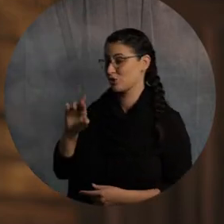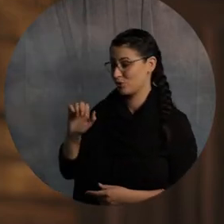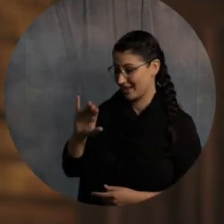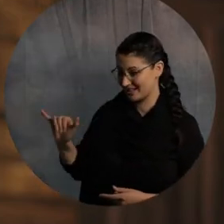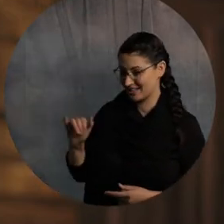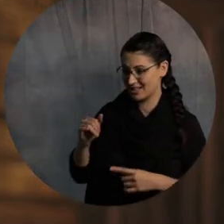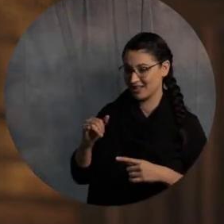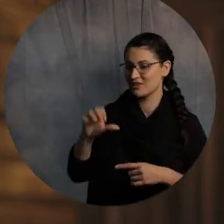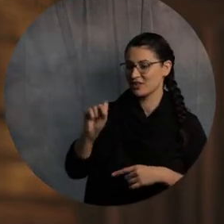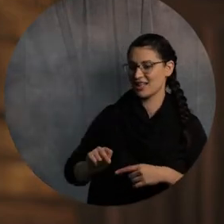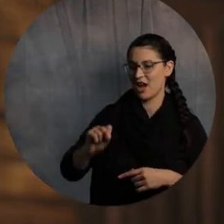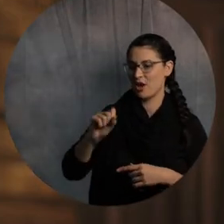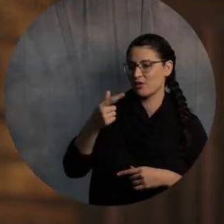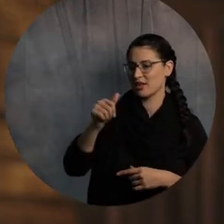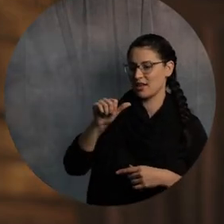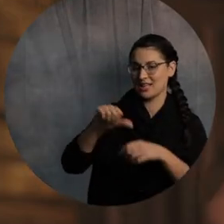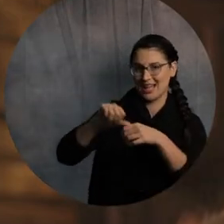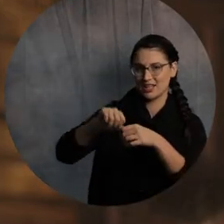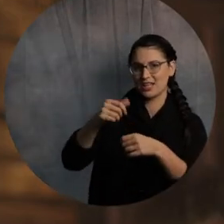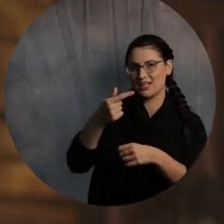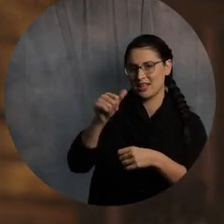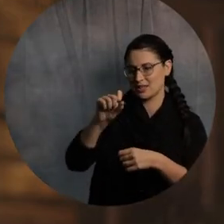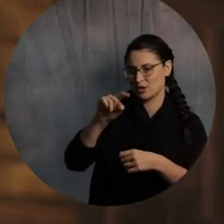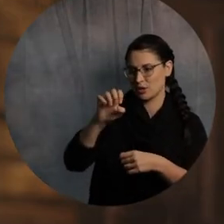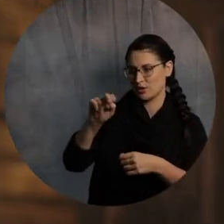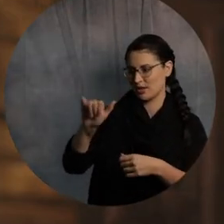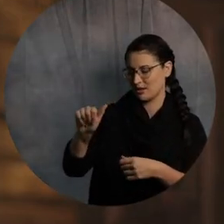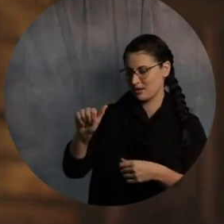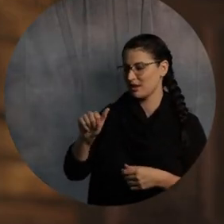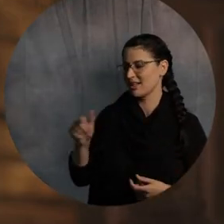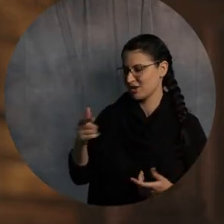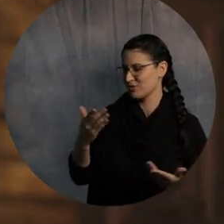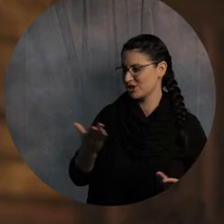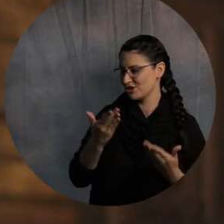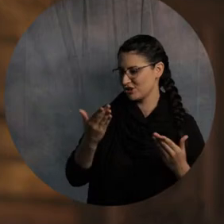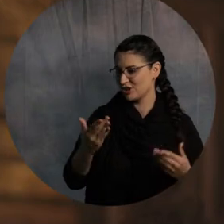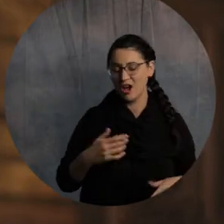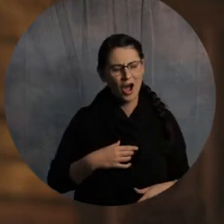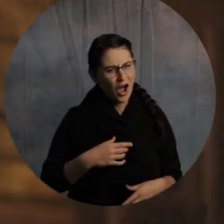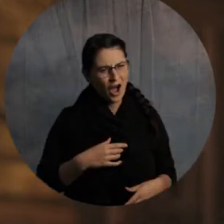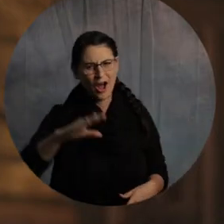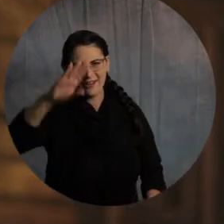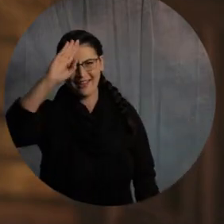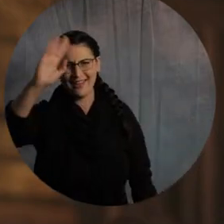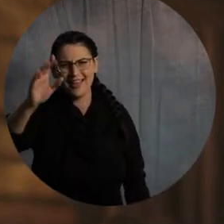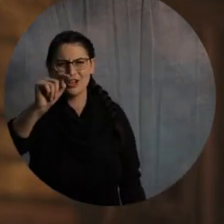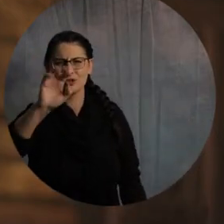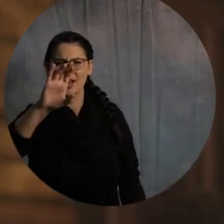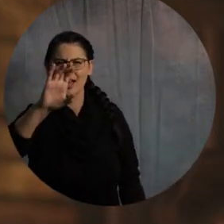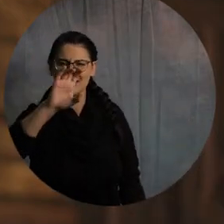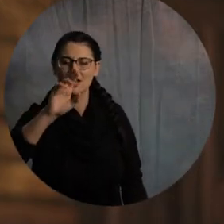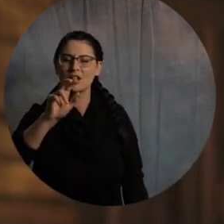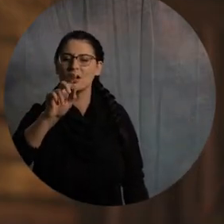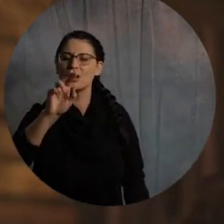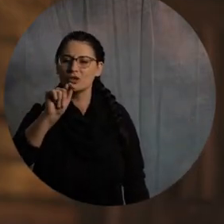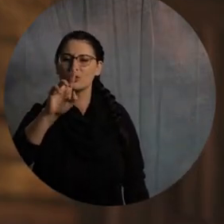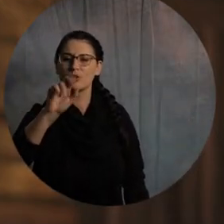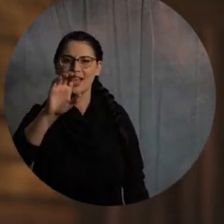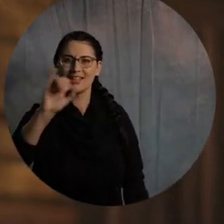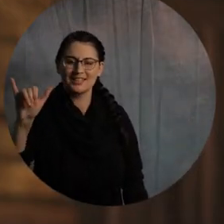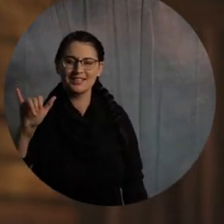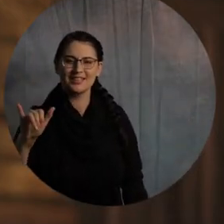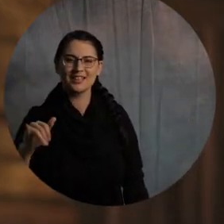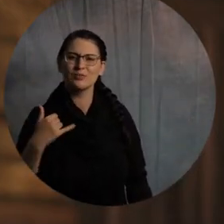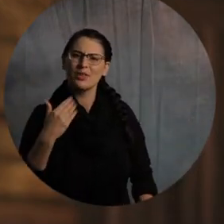So he says, hey, man. Hey, Tracy, I missed Veterans Day this year. And I totally normally make a comment. And you're one the ones I thought about. I want to thank you for your